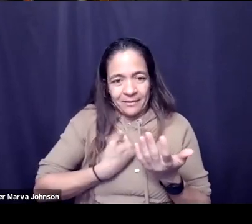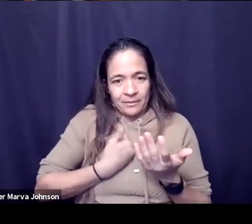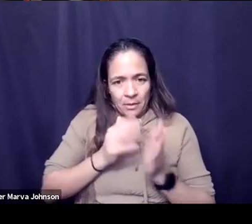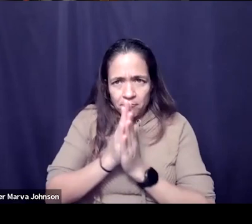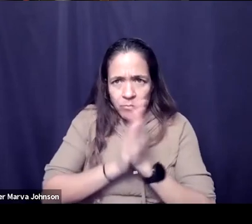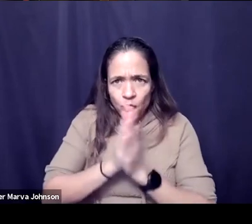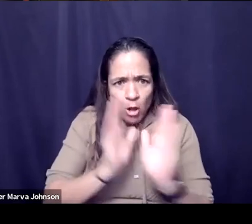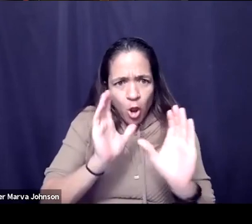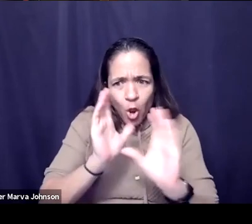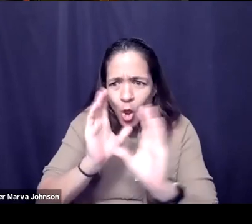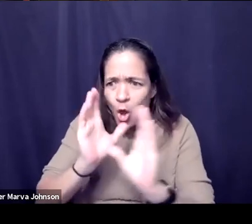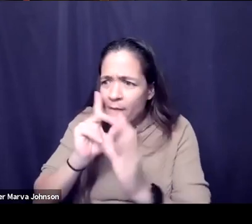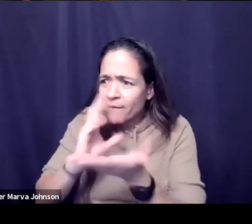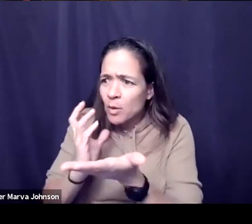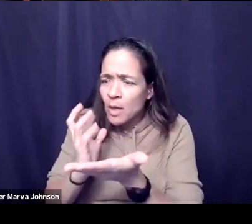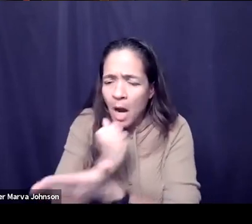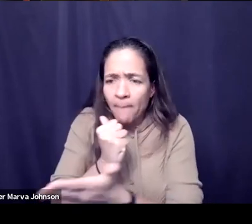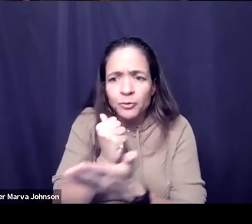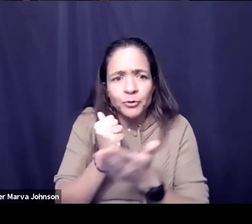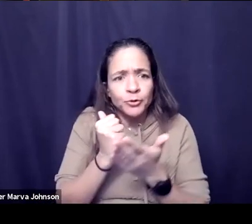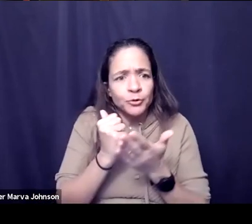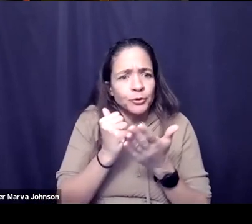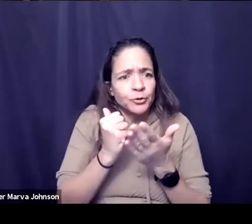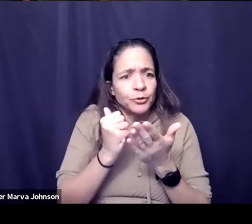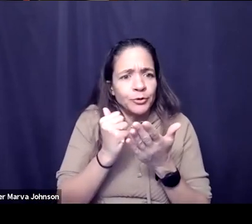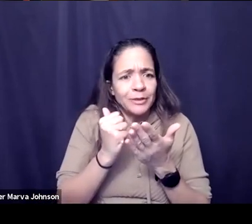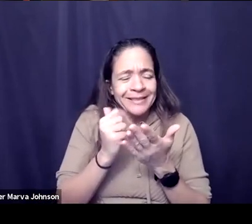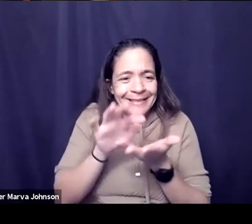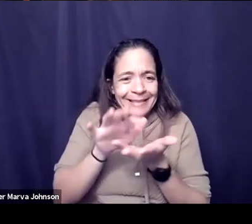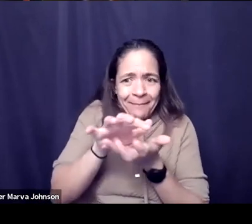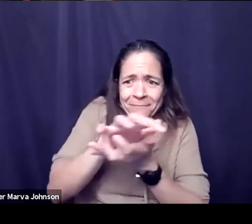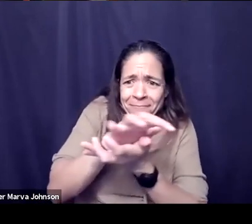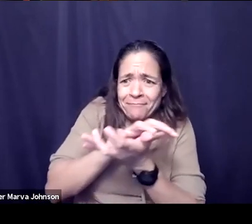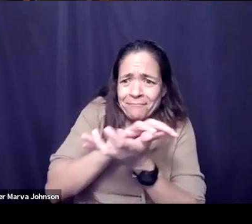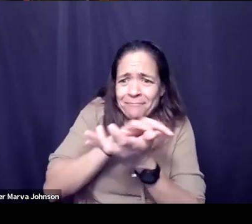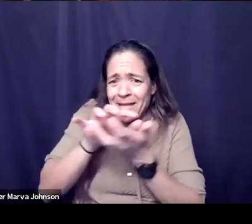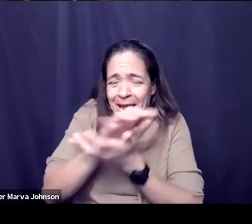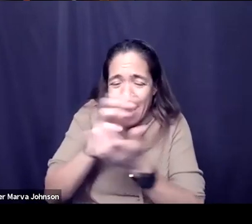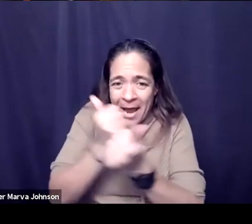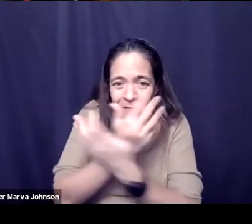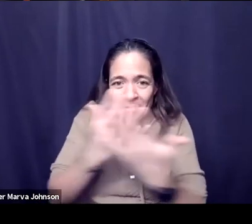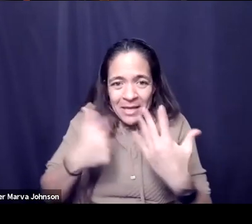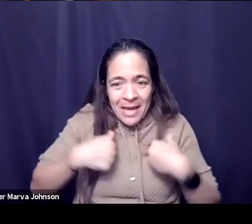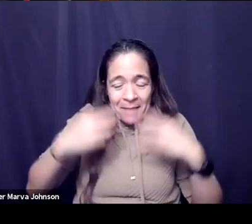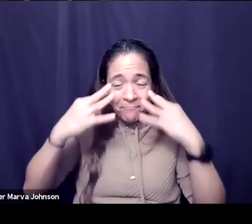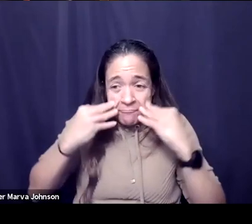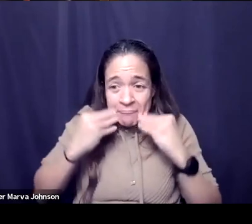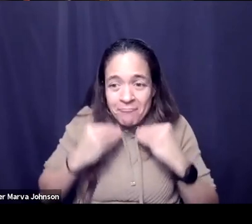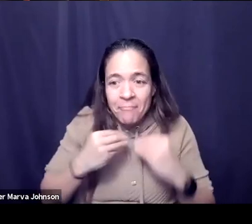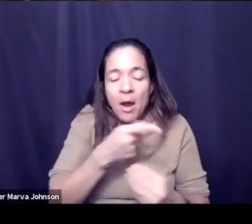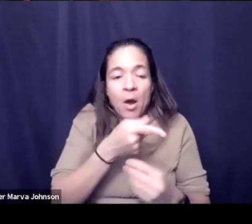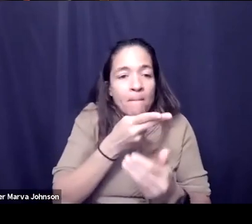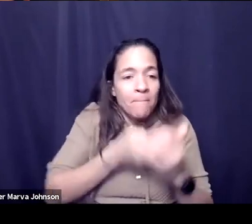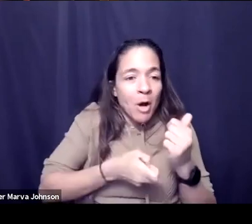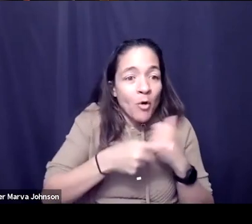that somehow blended all these different cakes i was trying to eat at once right blended both being pretty like process oriented